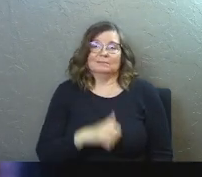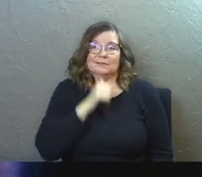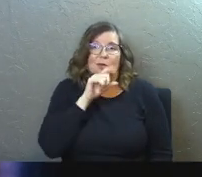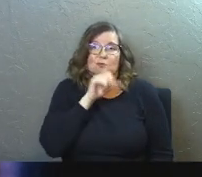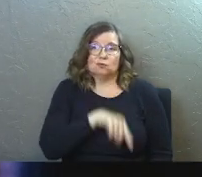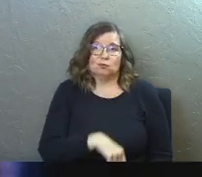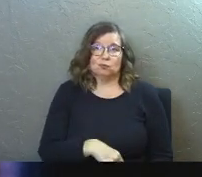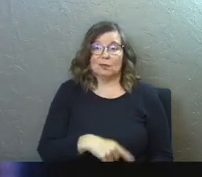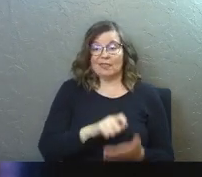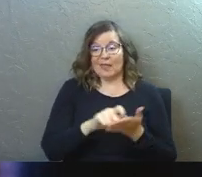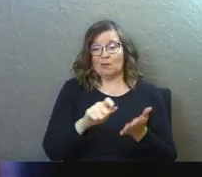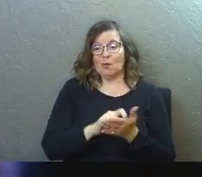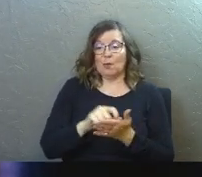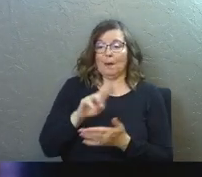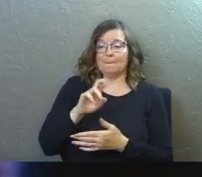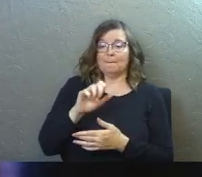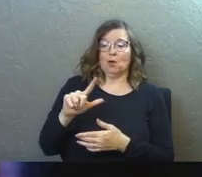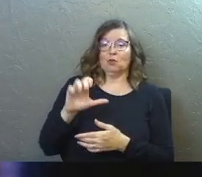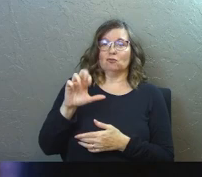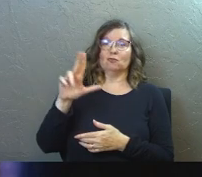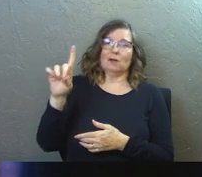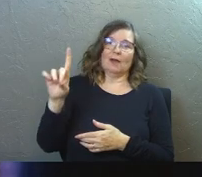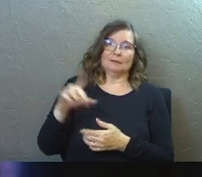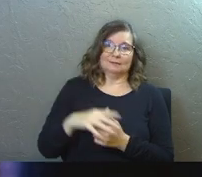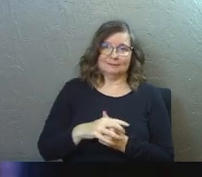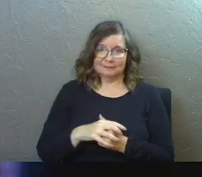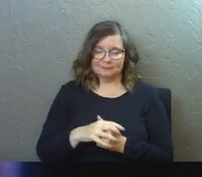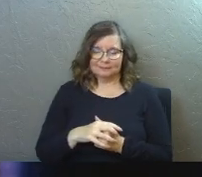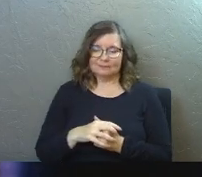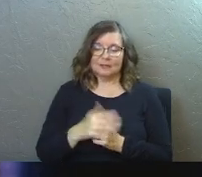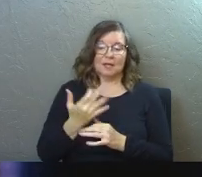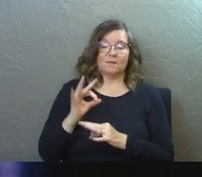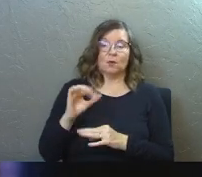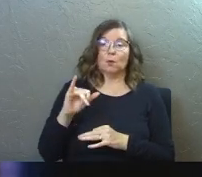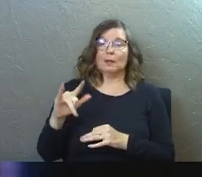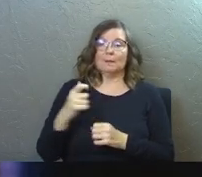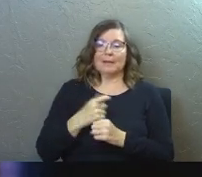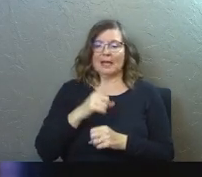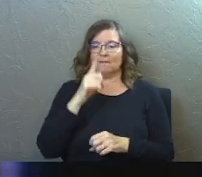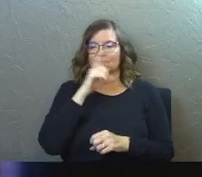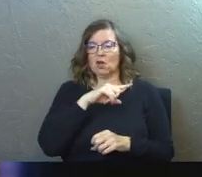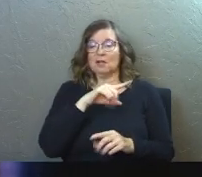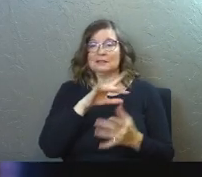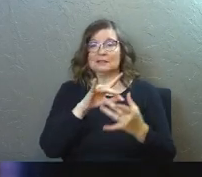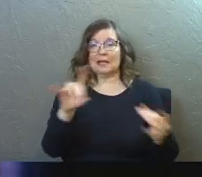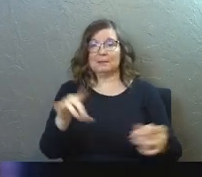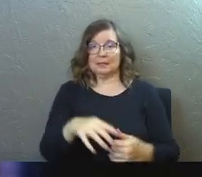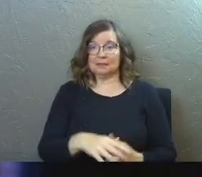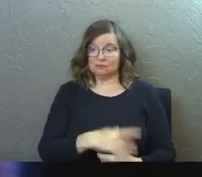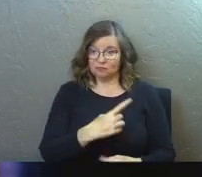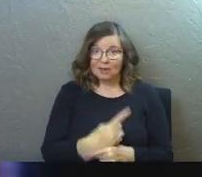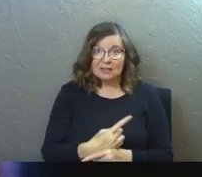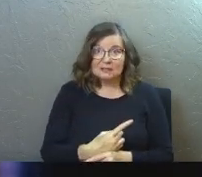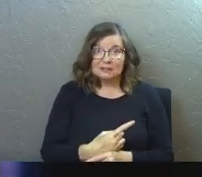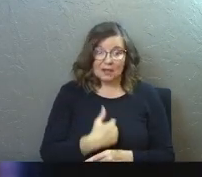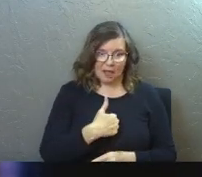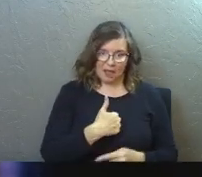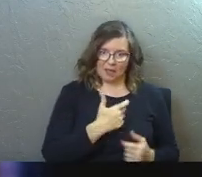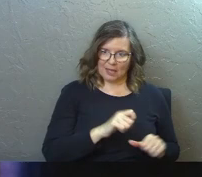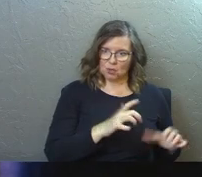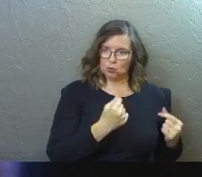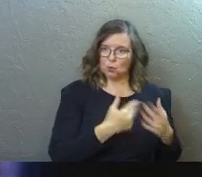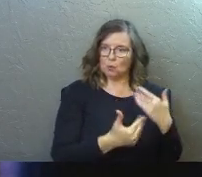and that's the way they wrote it, by the way. I did not sanitize that for us. Free will makes that a false statement, doesn't it? As a people,